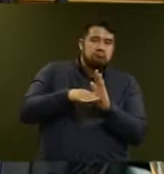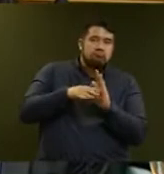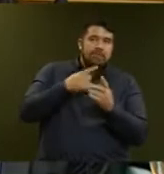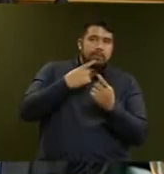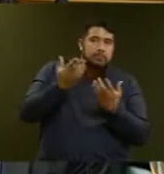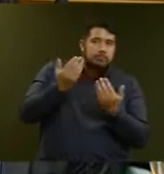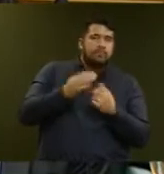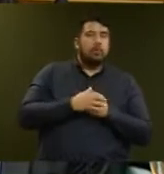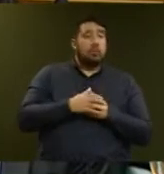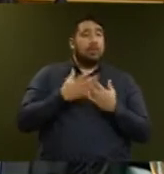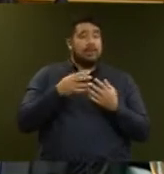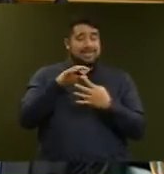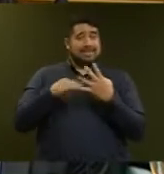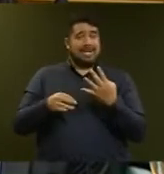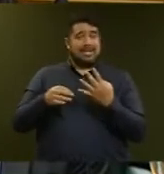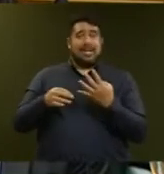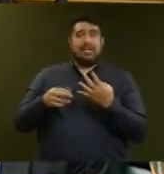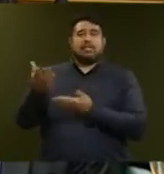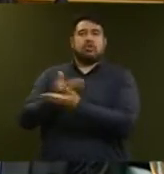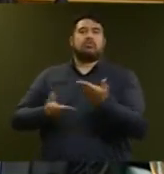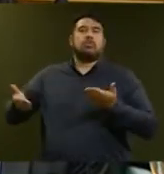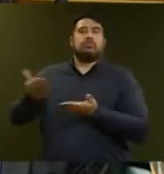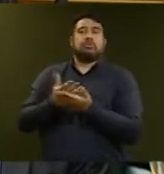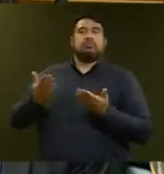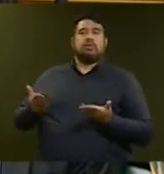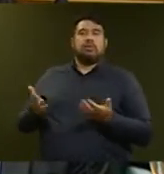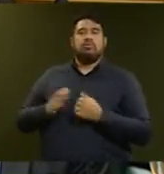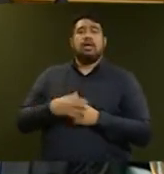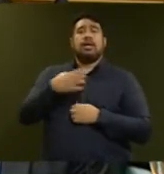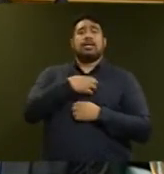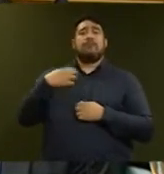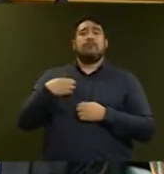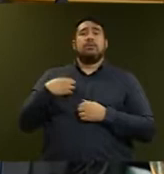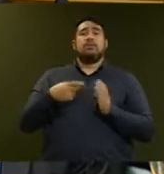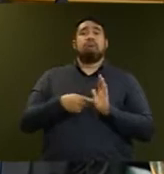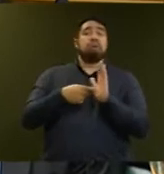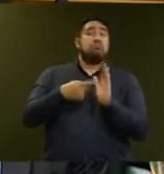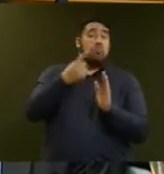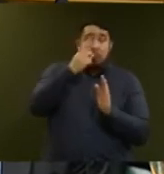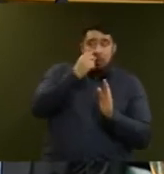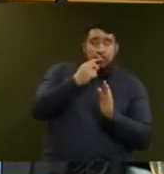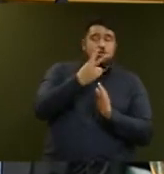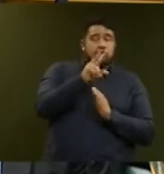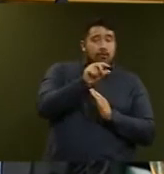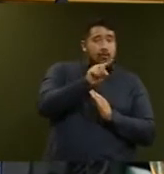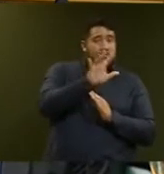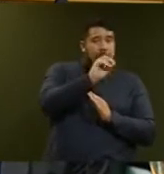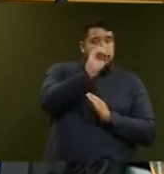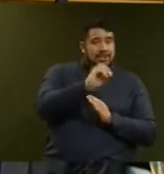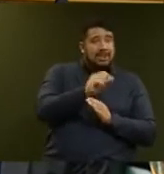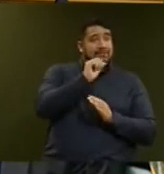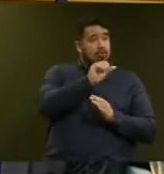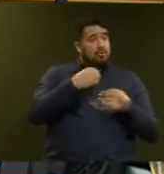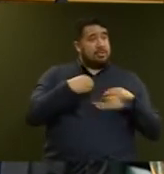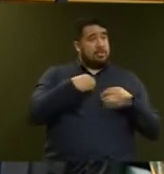incentive are still out for consultation. The Government has proposed a rate of 12.5% for businesses earning over,